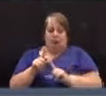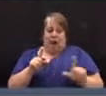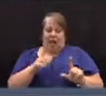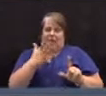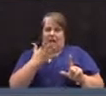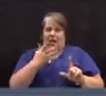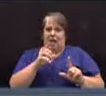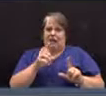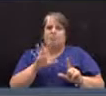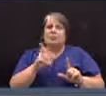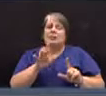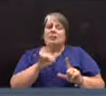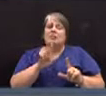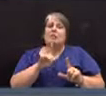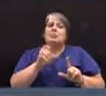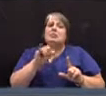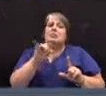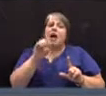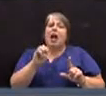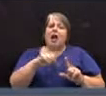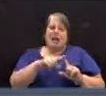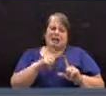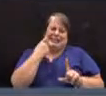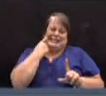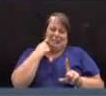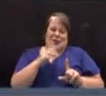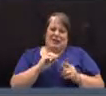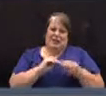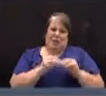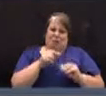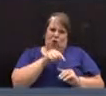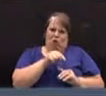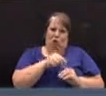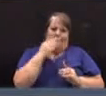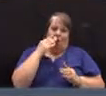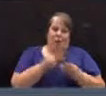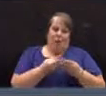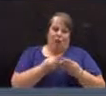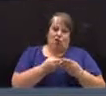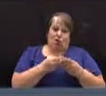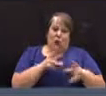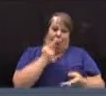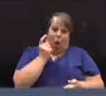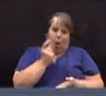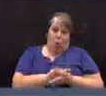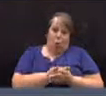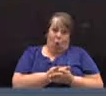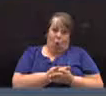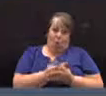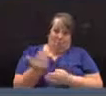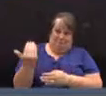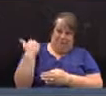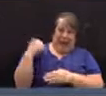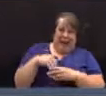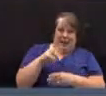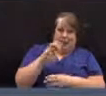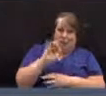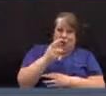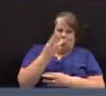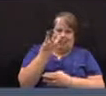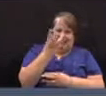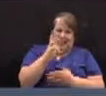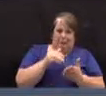side, the previous figure for the budget that was approved by this body back in March was $16